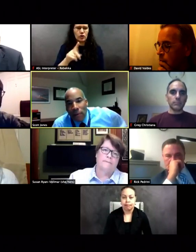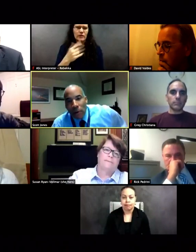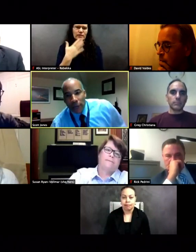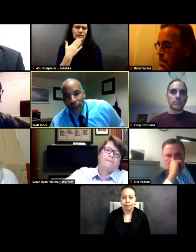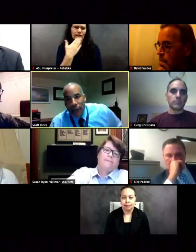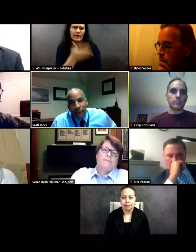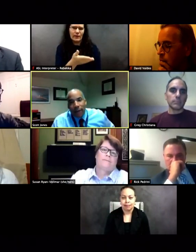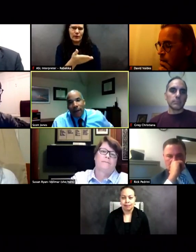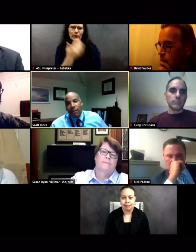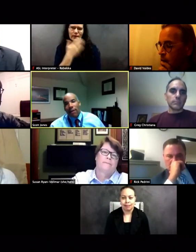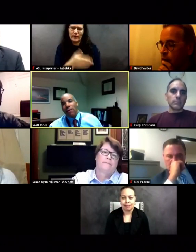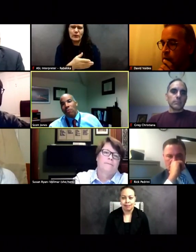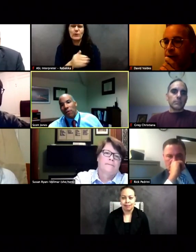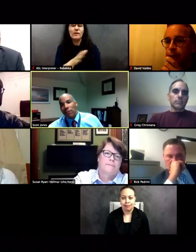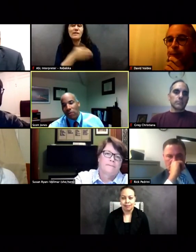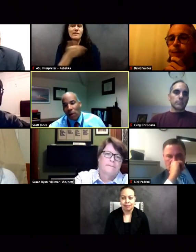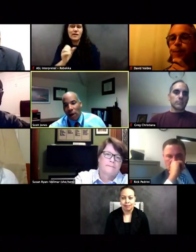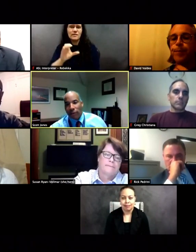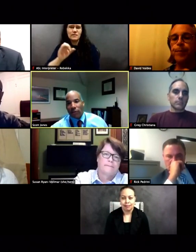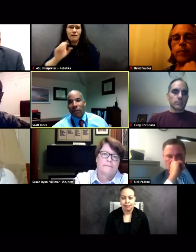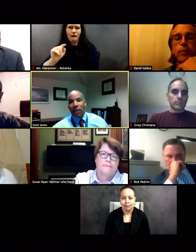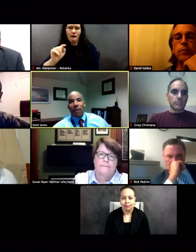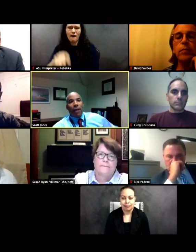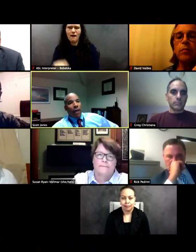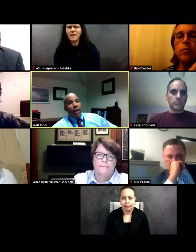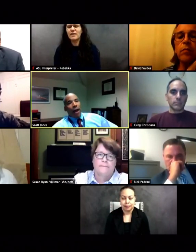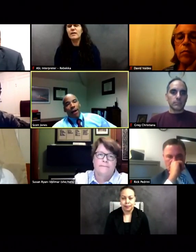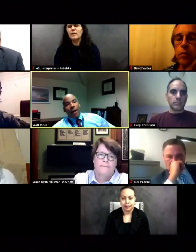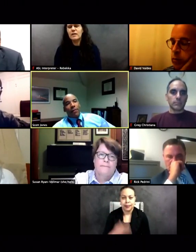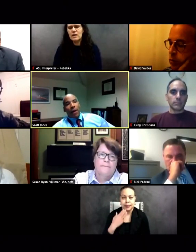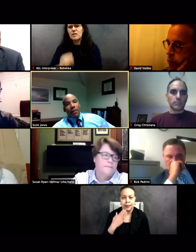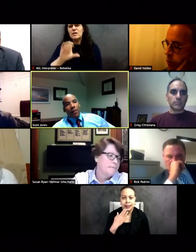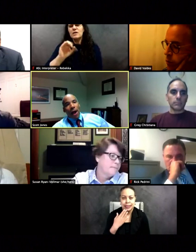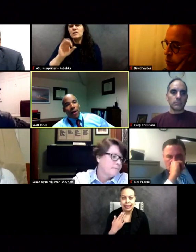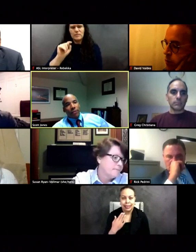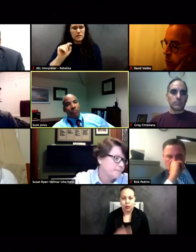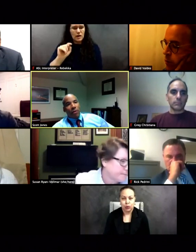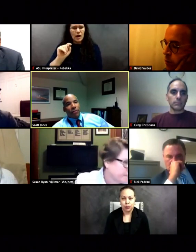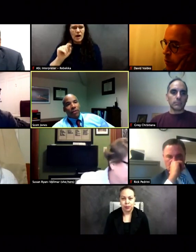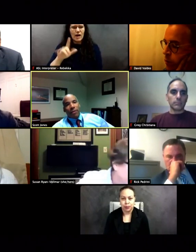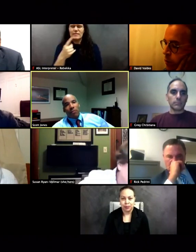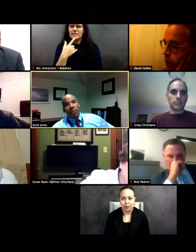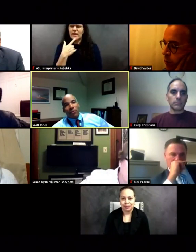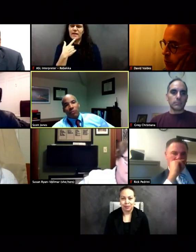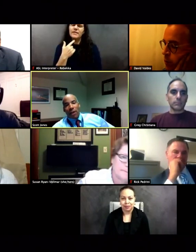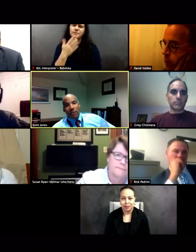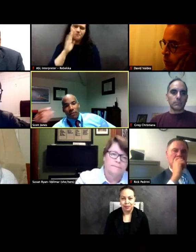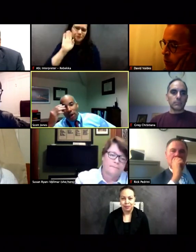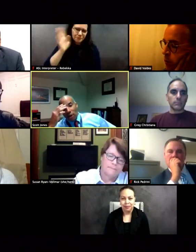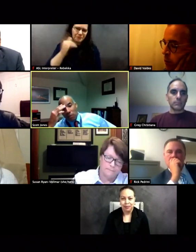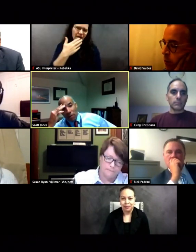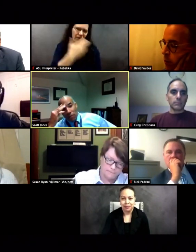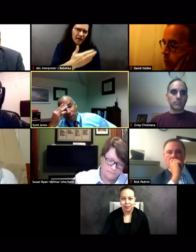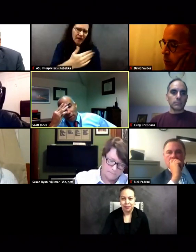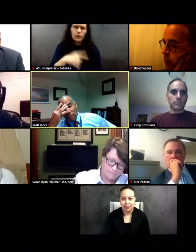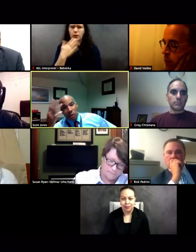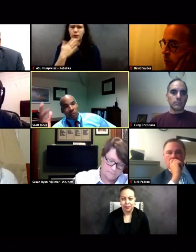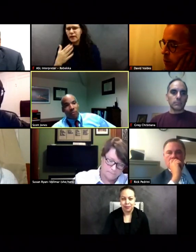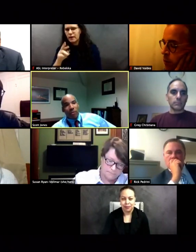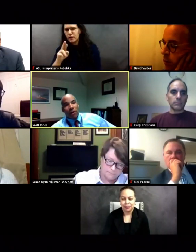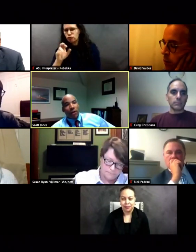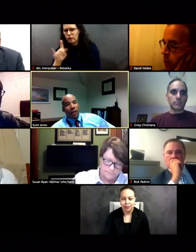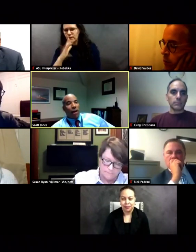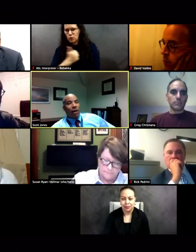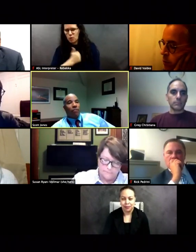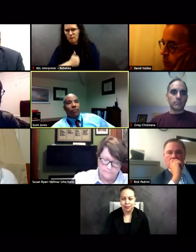Michael. Great work today and thank you, Rick, for the apology. I'm an Arlington resident and a police lieutenant at the town of Bedford. I've